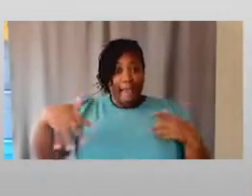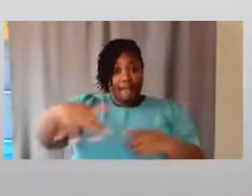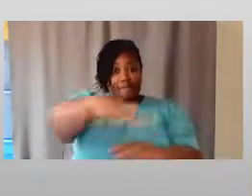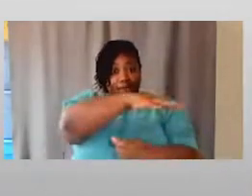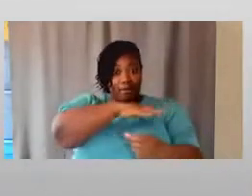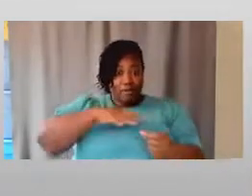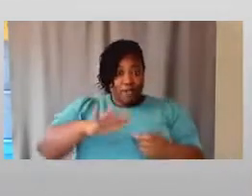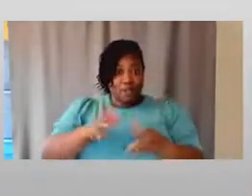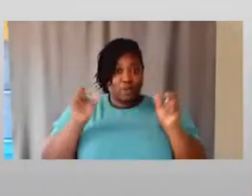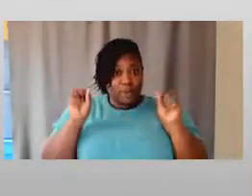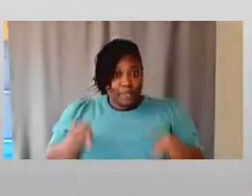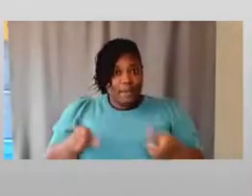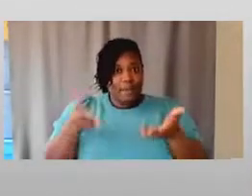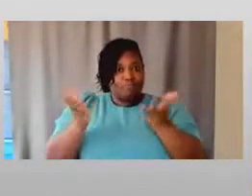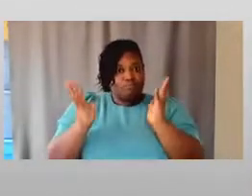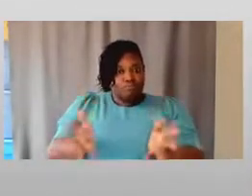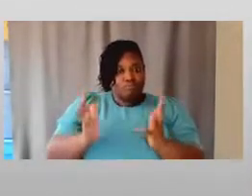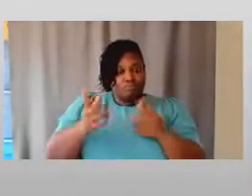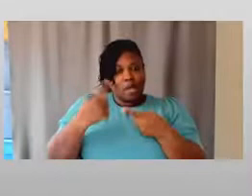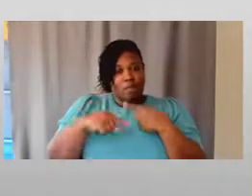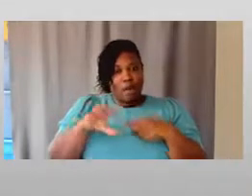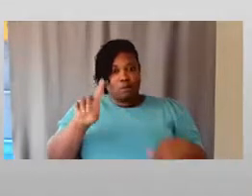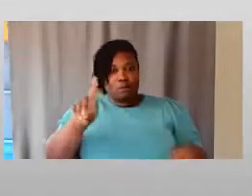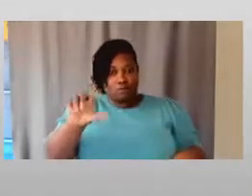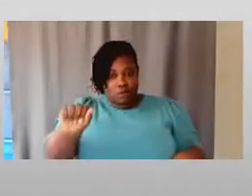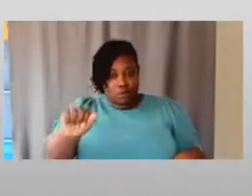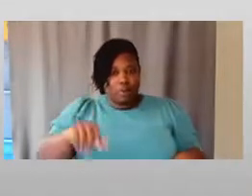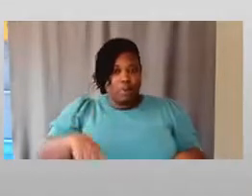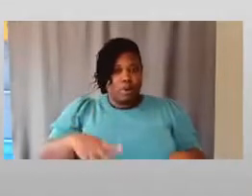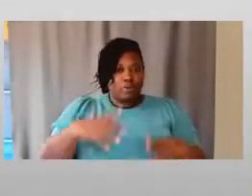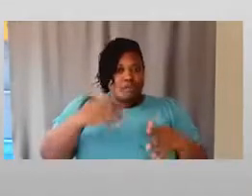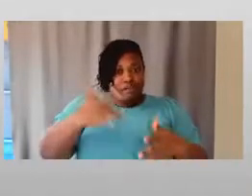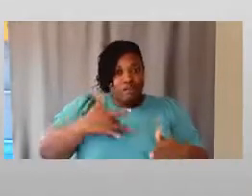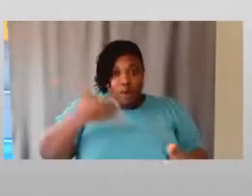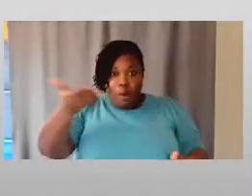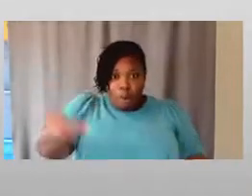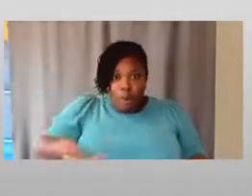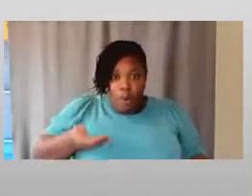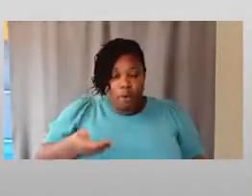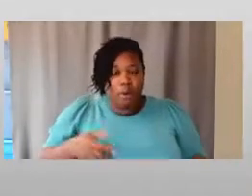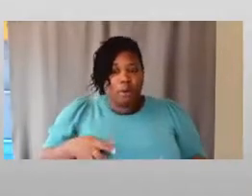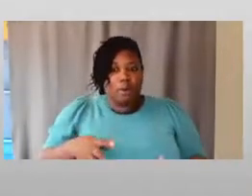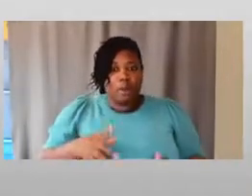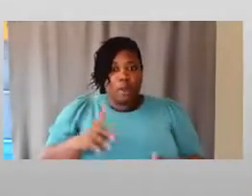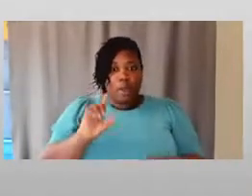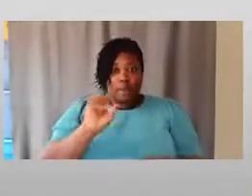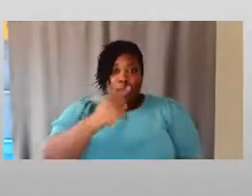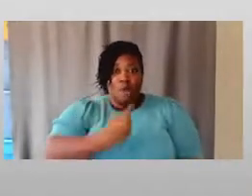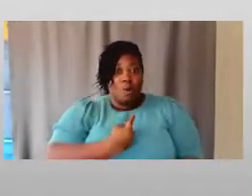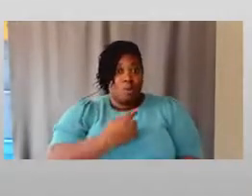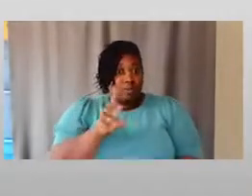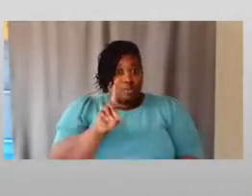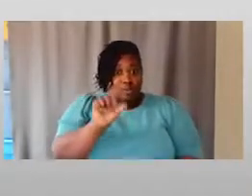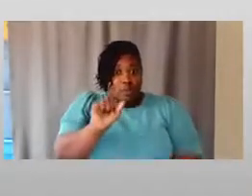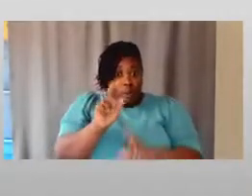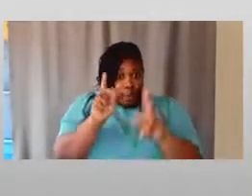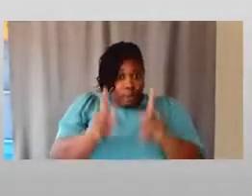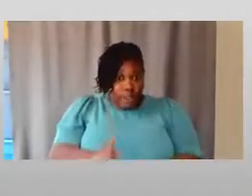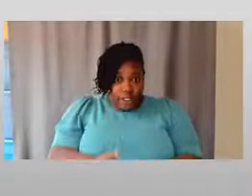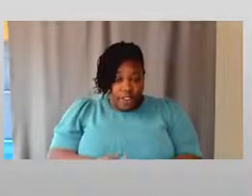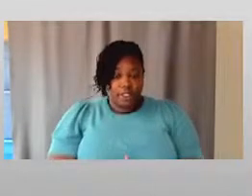about being disabled, to feel welcome in spaces where I'm the only disabled person